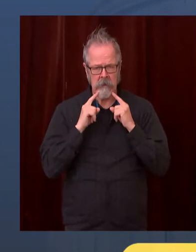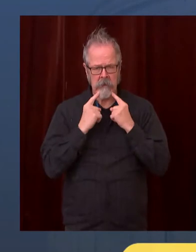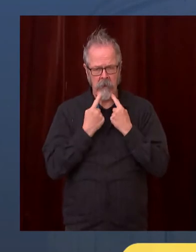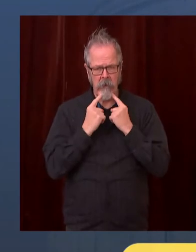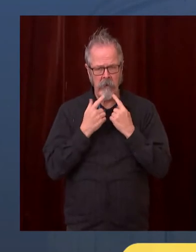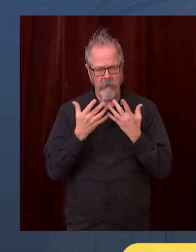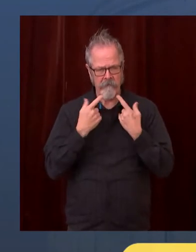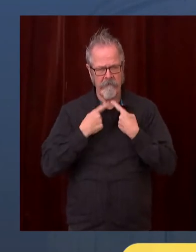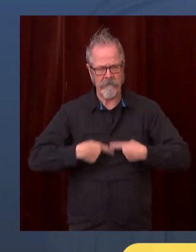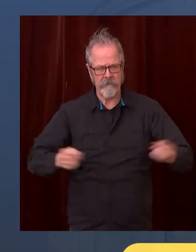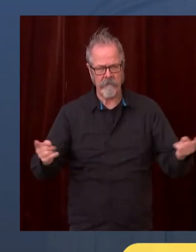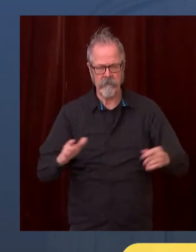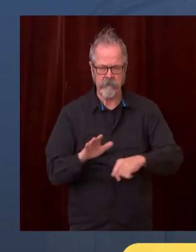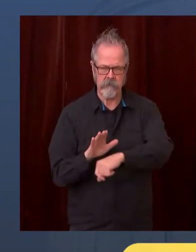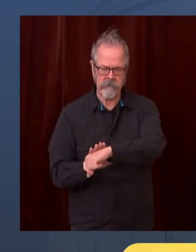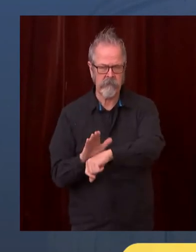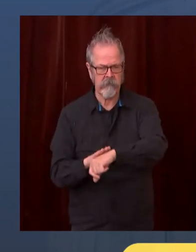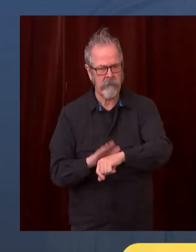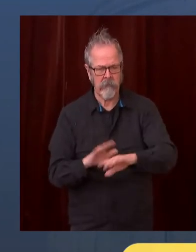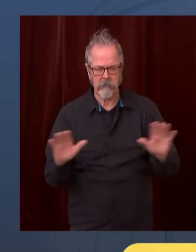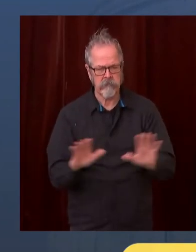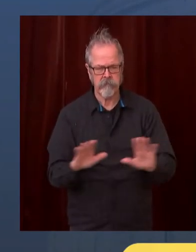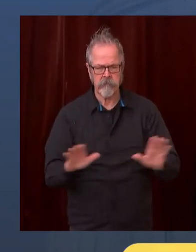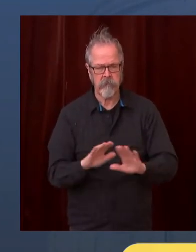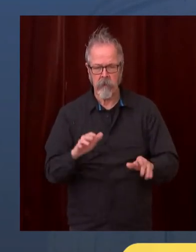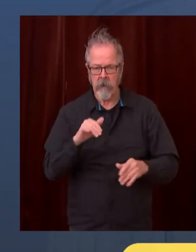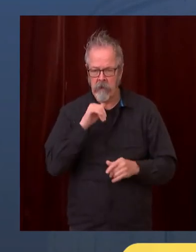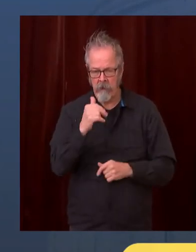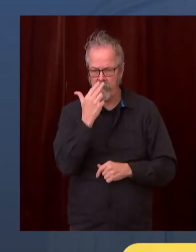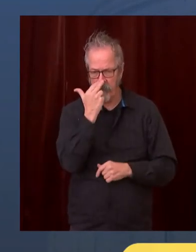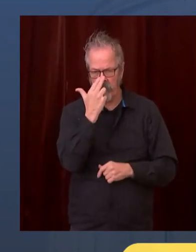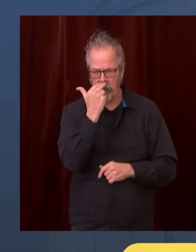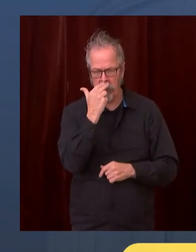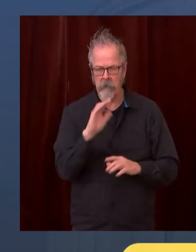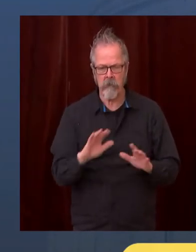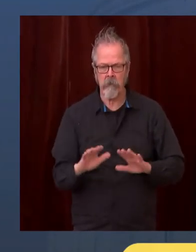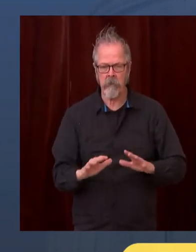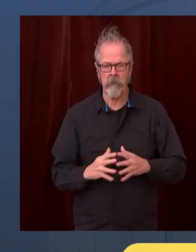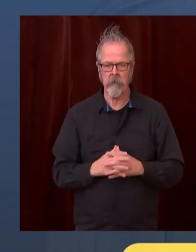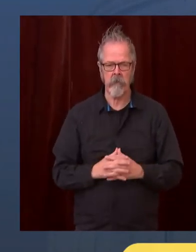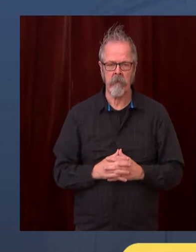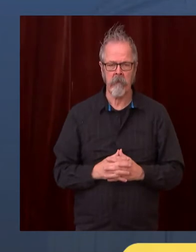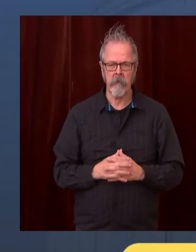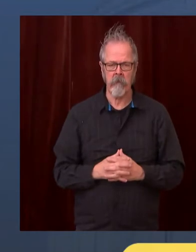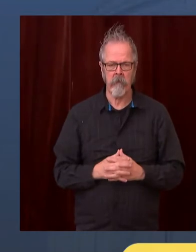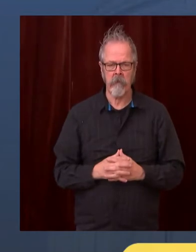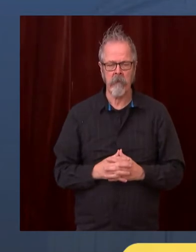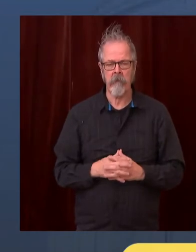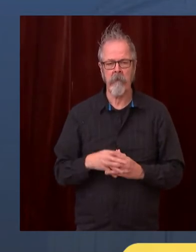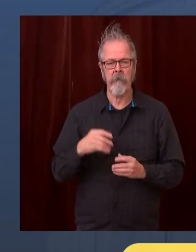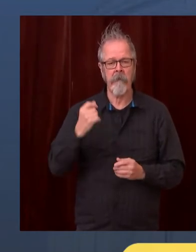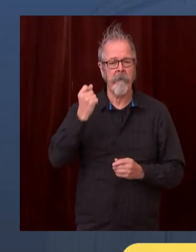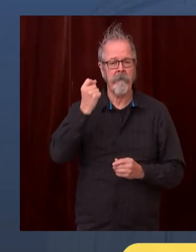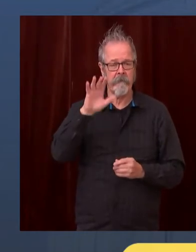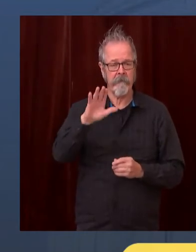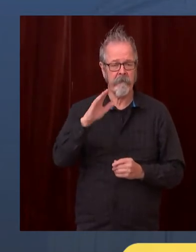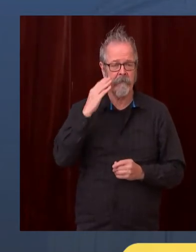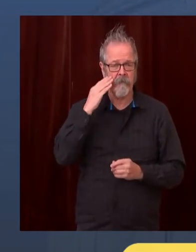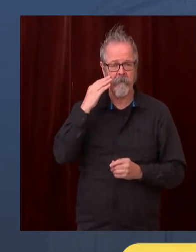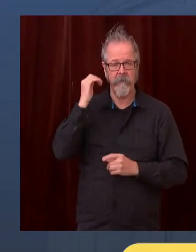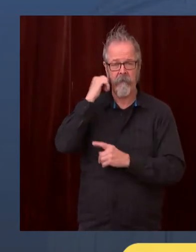not just the graphical evidence. We get a briefing every Friday from the Institute for Disease Modeling, and they have confirmed